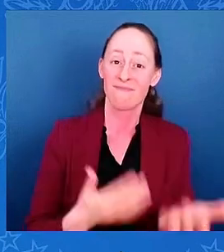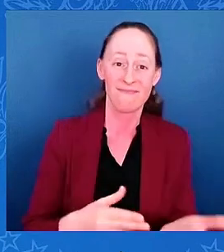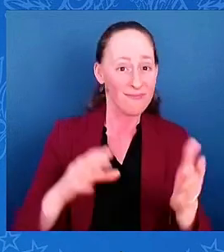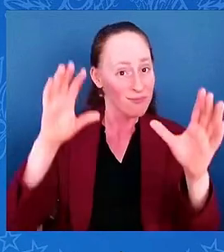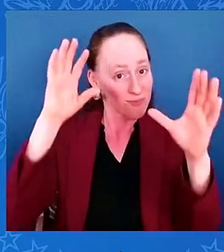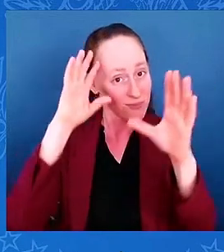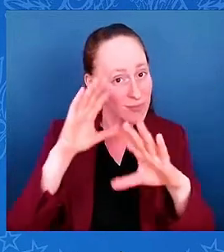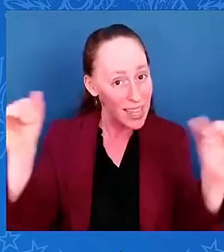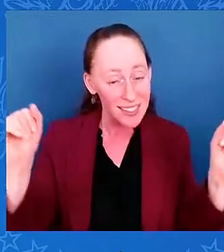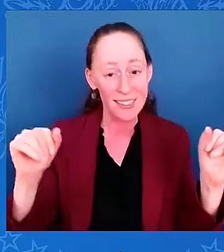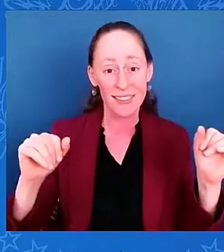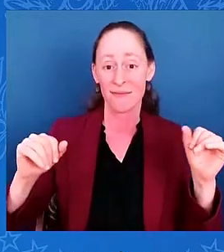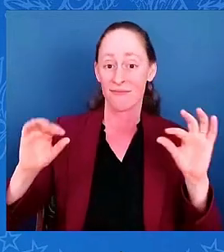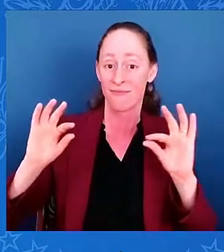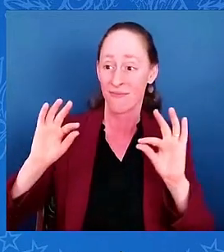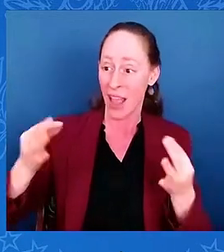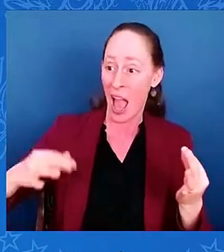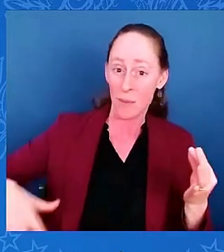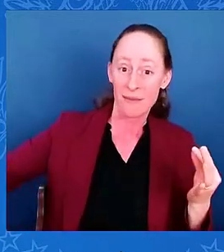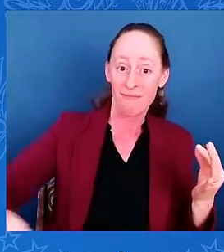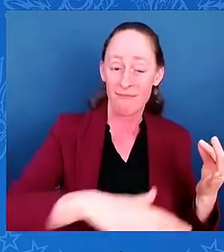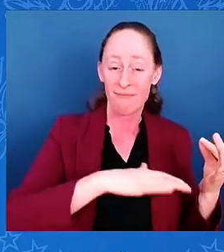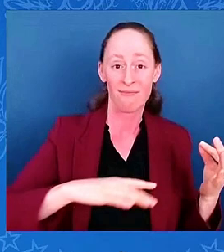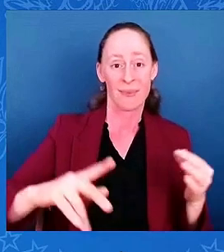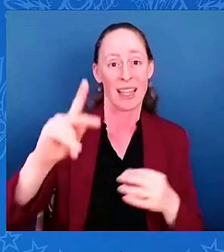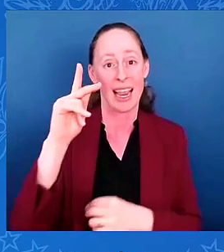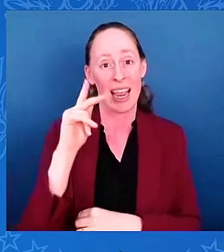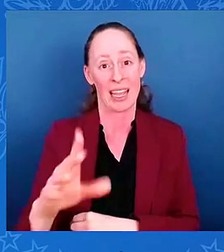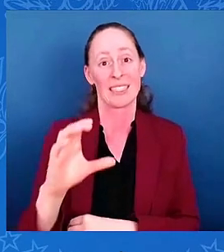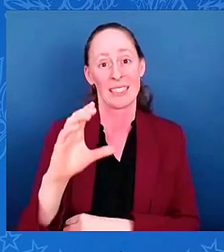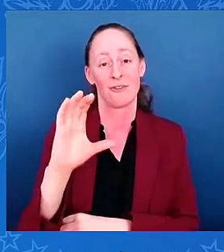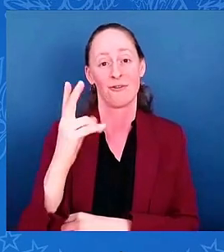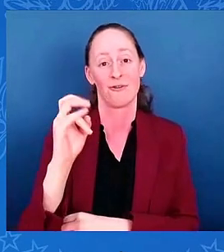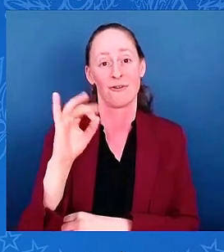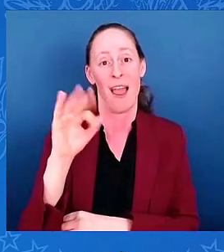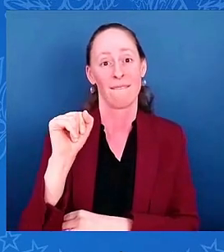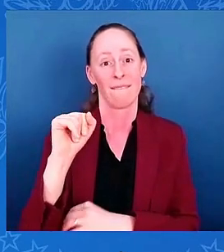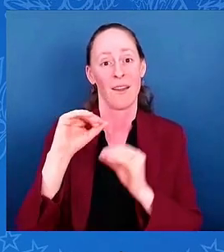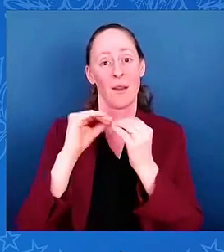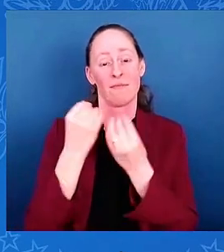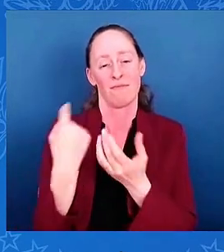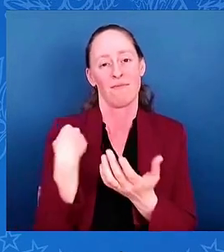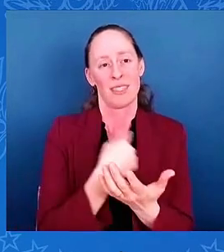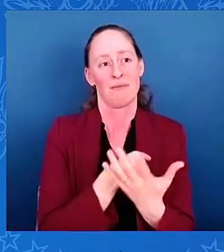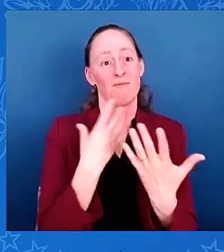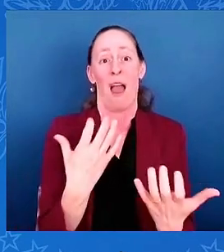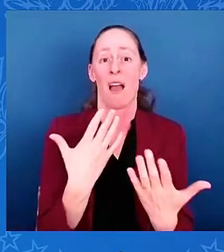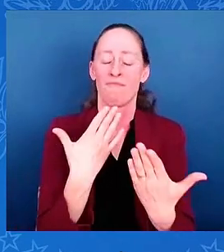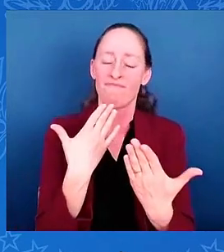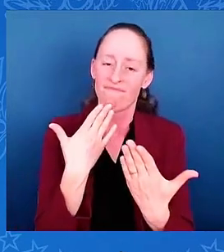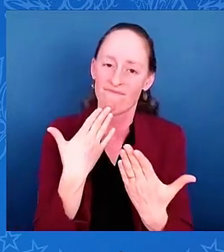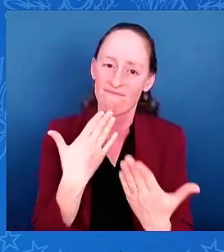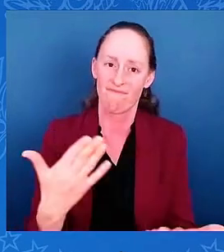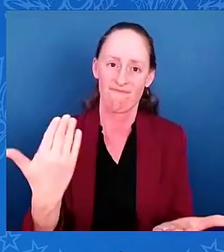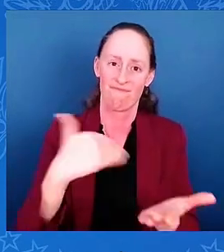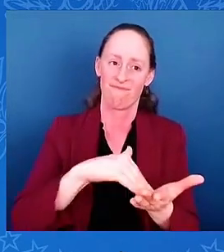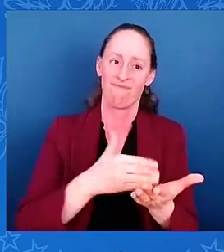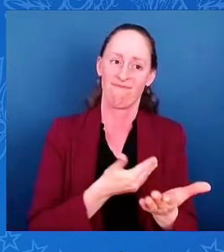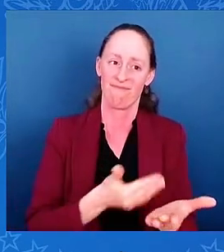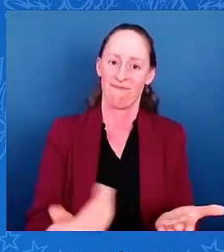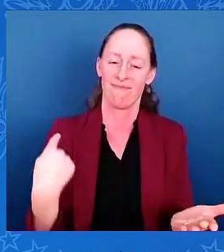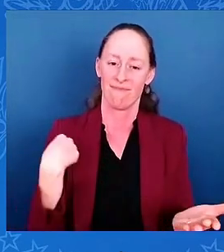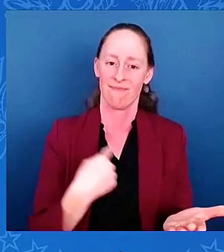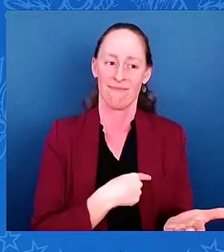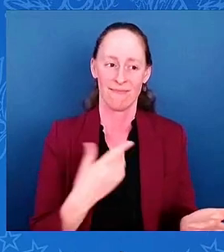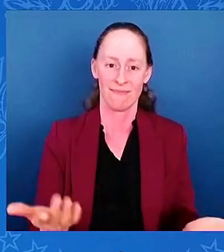organization, thank you so much for having us this afternoon. It is a tremendous honor to be here as we celebrate the fourth Super